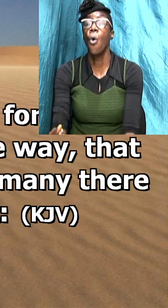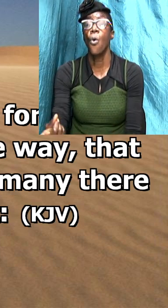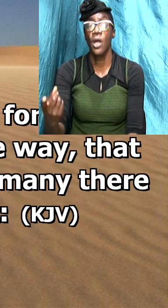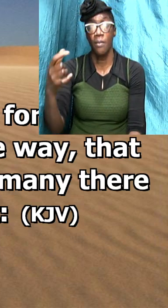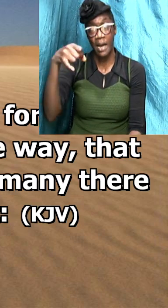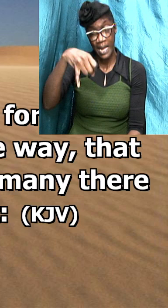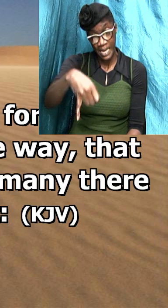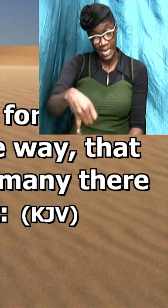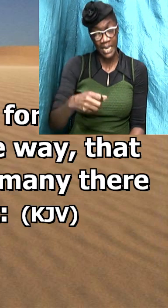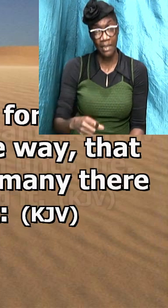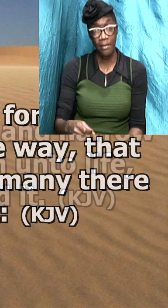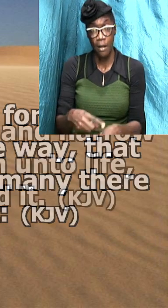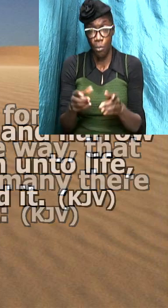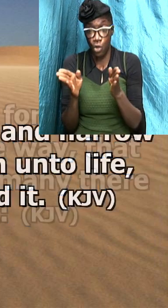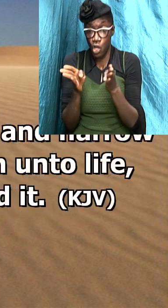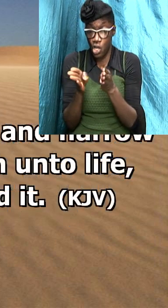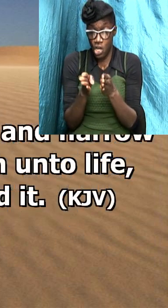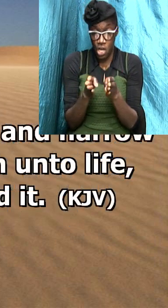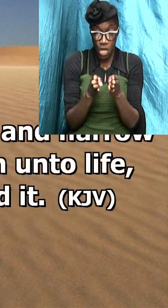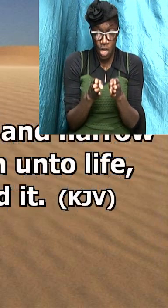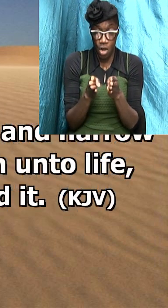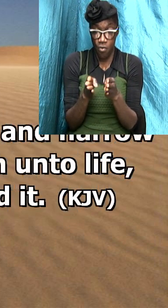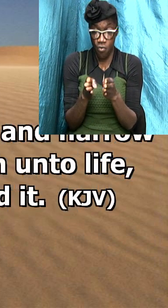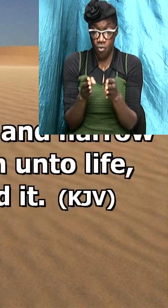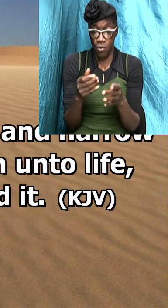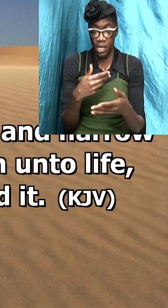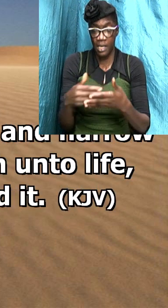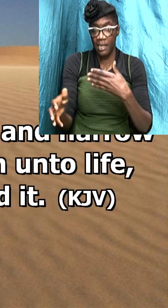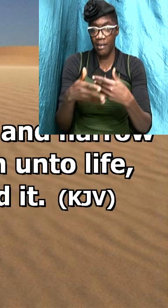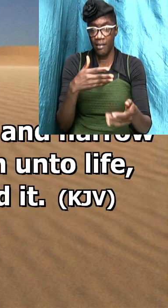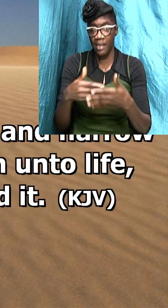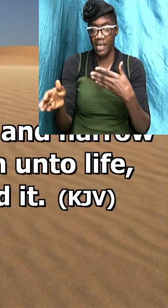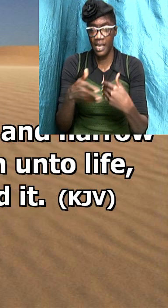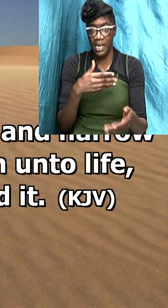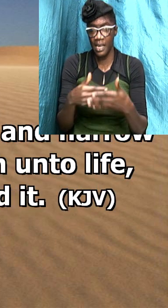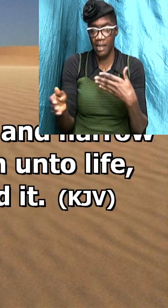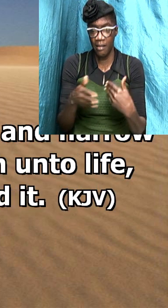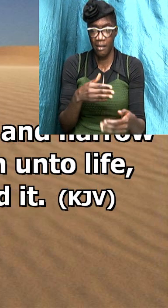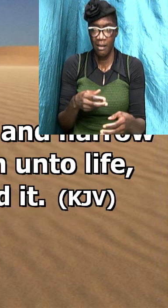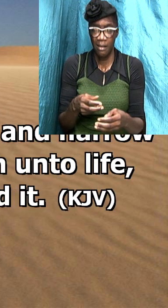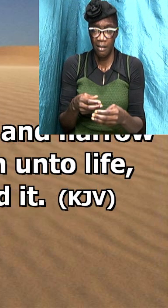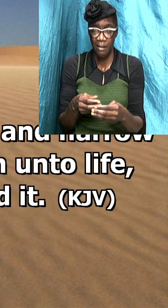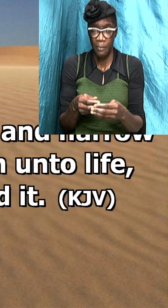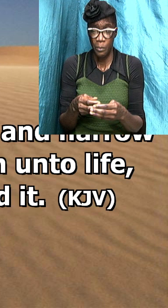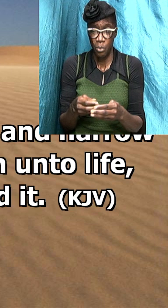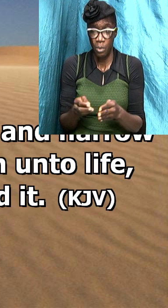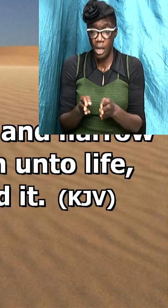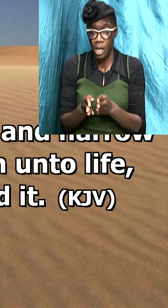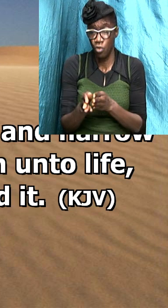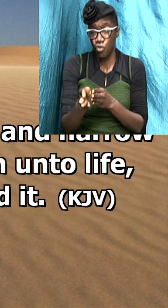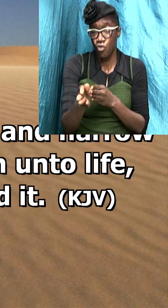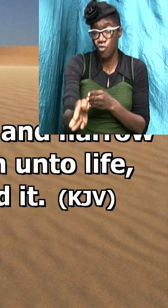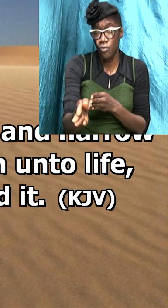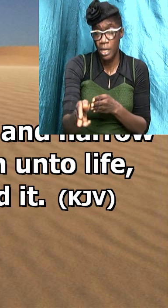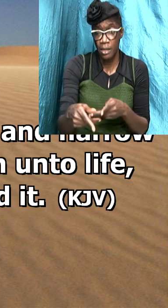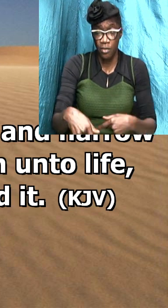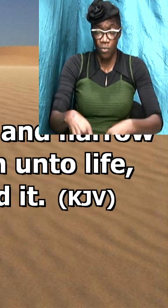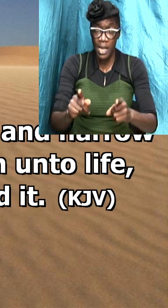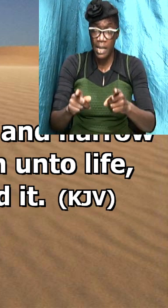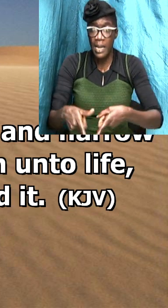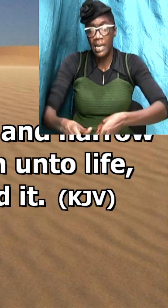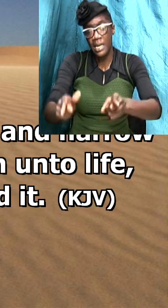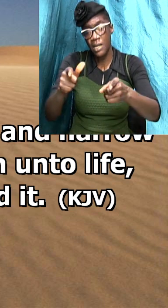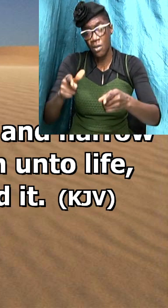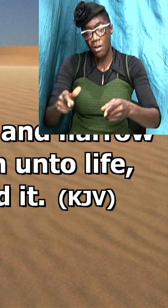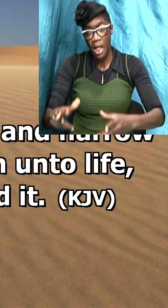because narrow is the gate and difficult is the way which lead to life and there be